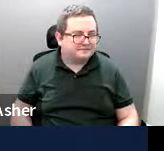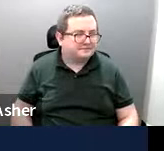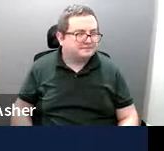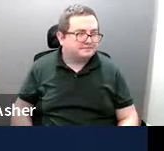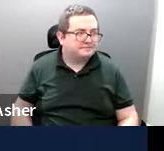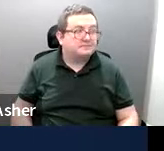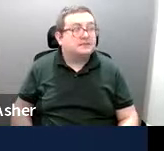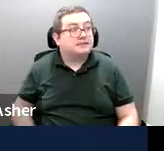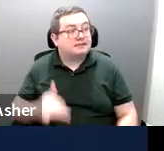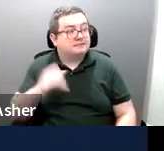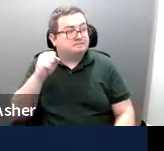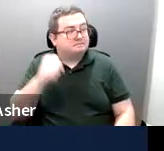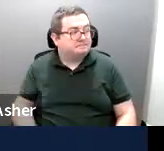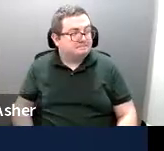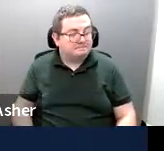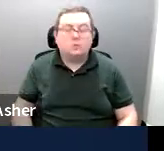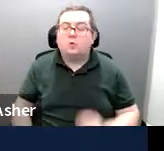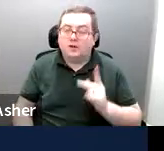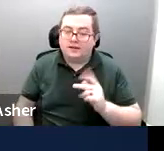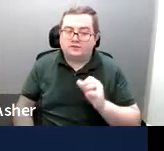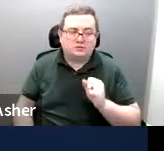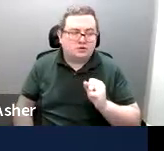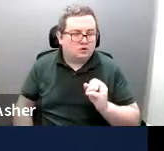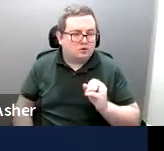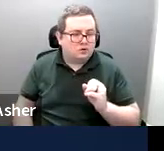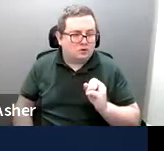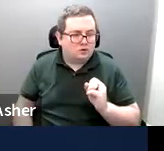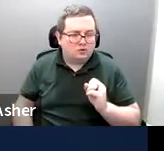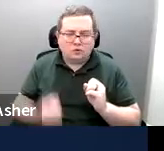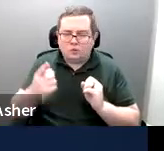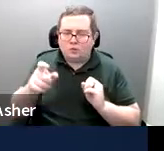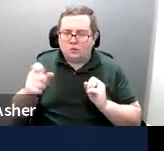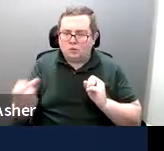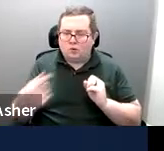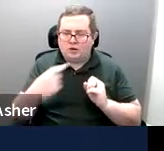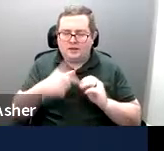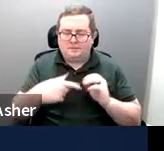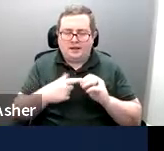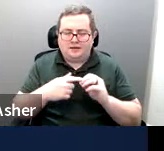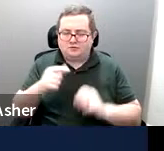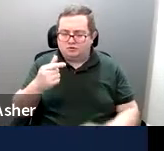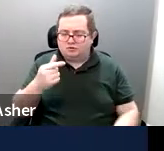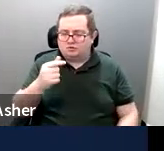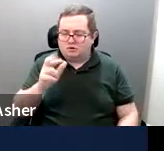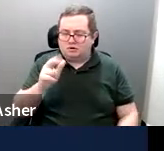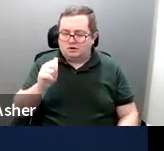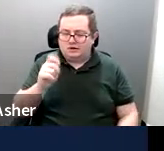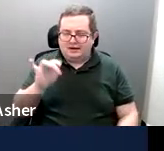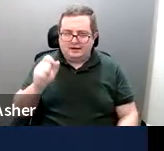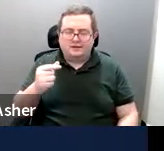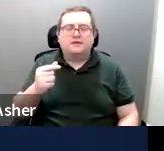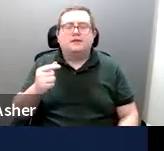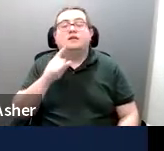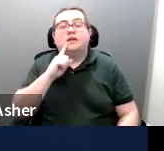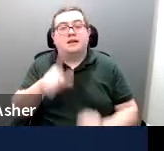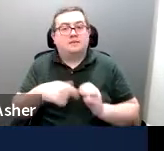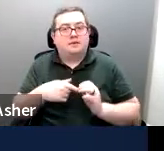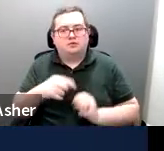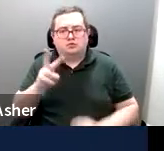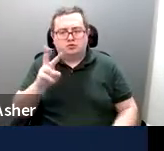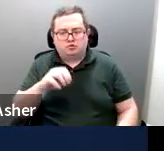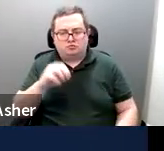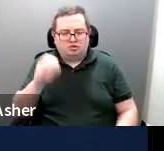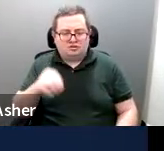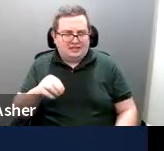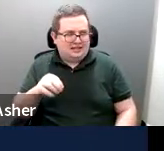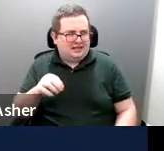Yep. Okay. So just a question that we got about grading. So the question was regarding 2% of